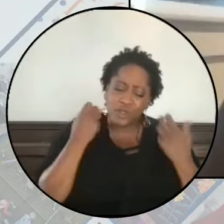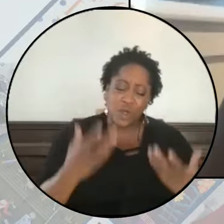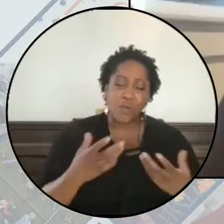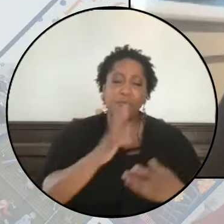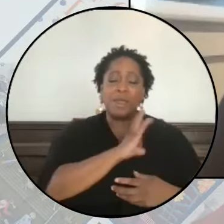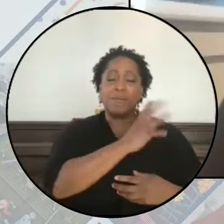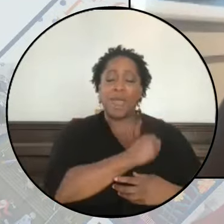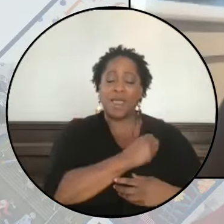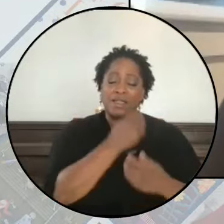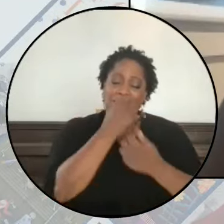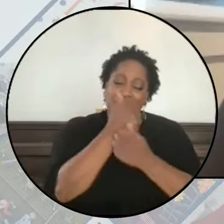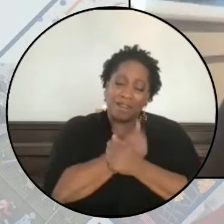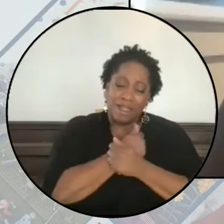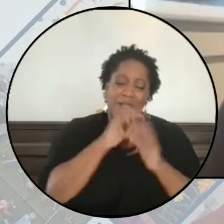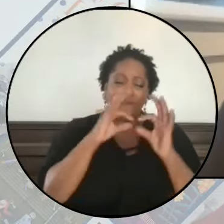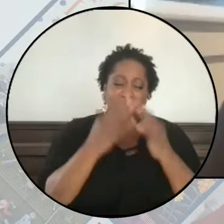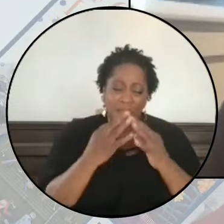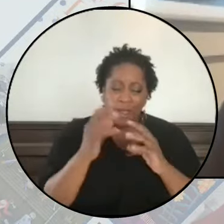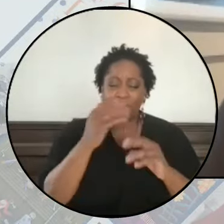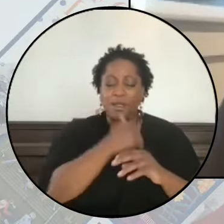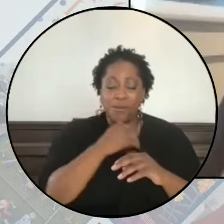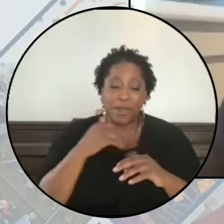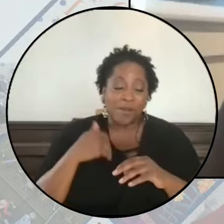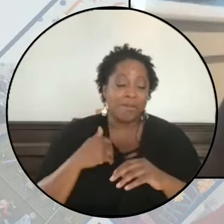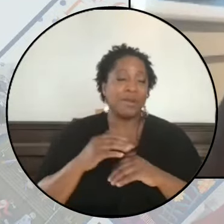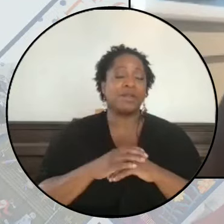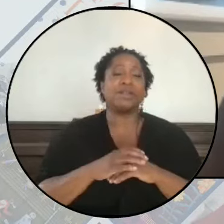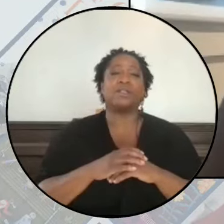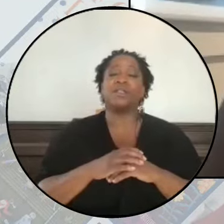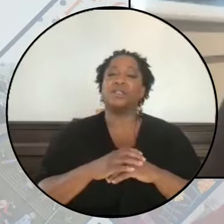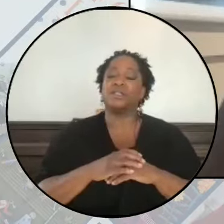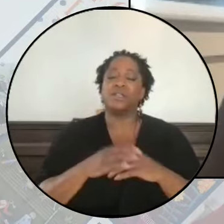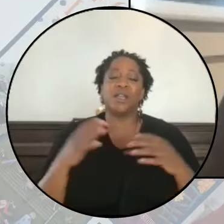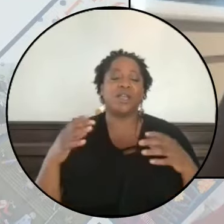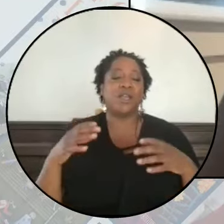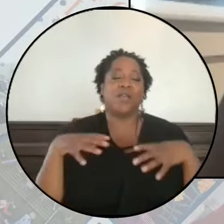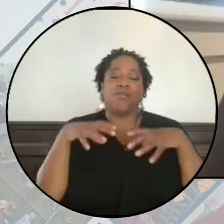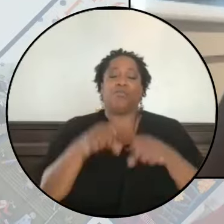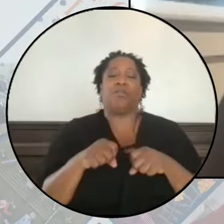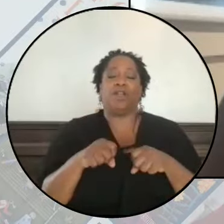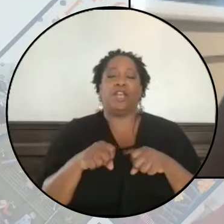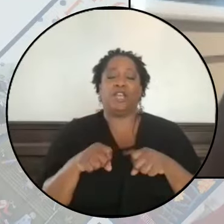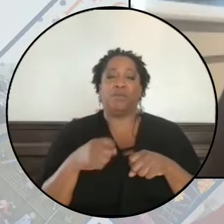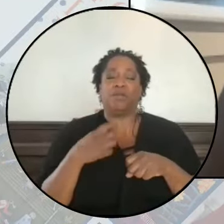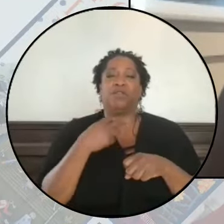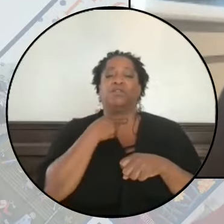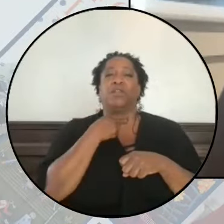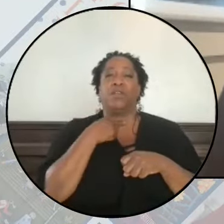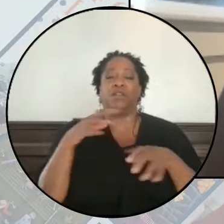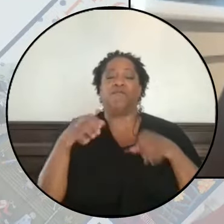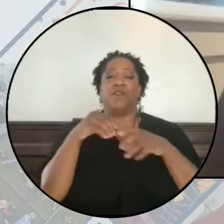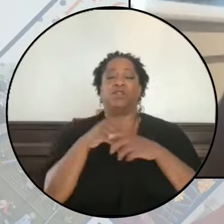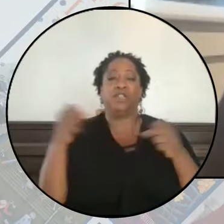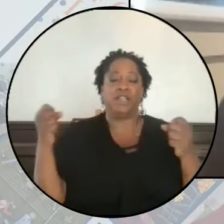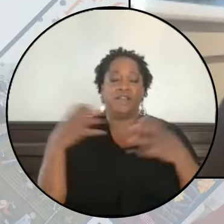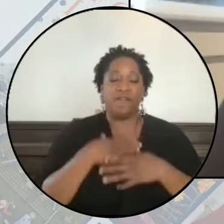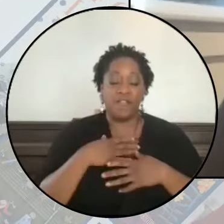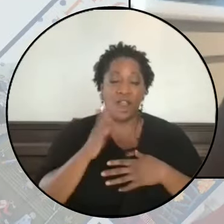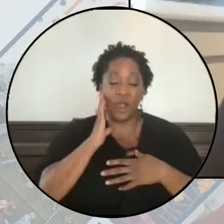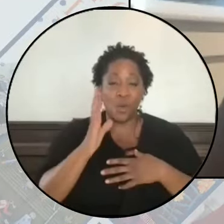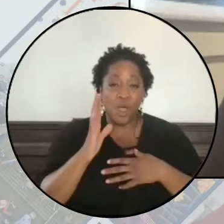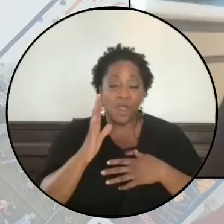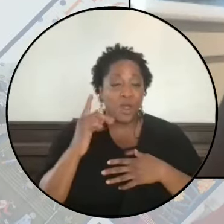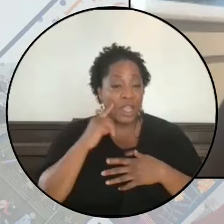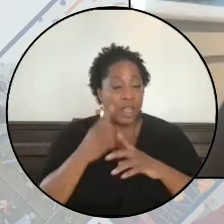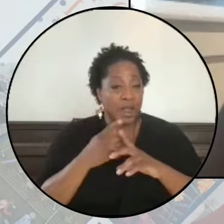loved ones, so many families of loved ones, gripped in fear for every person waiting to hear if their family will text them back